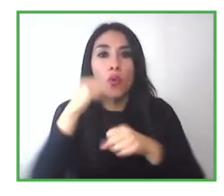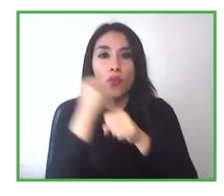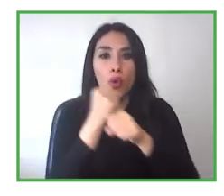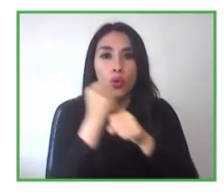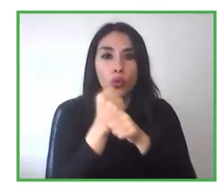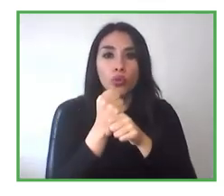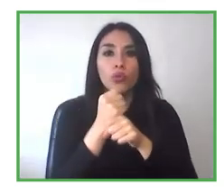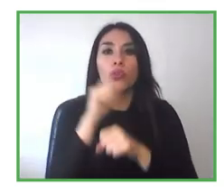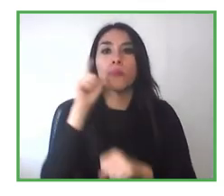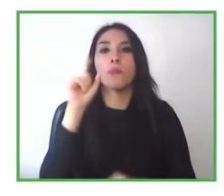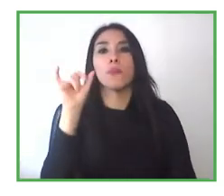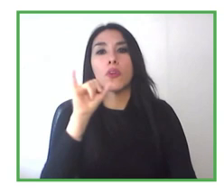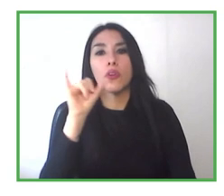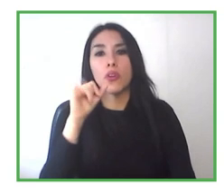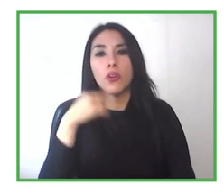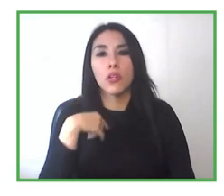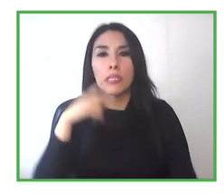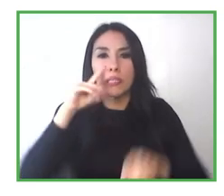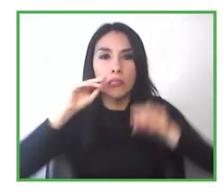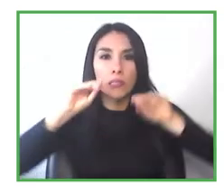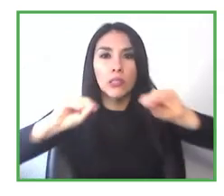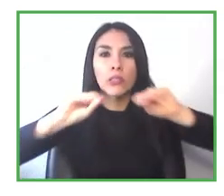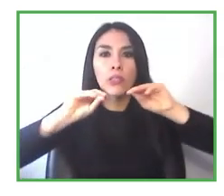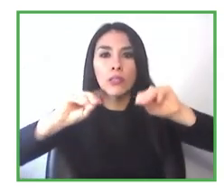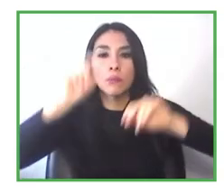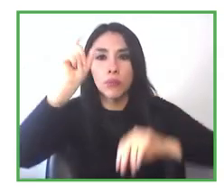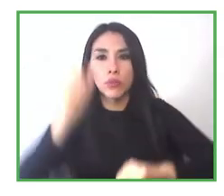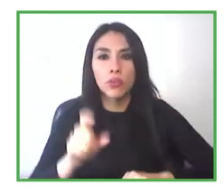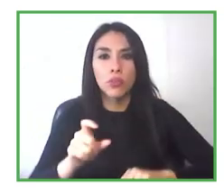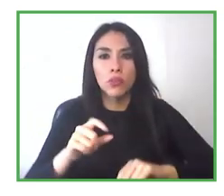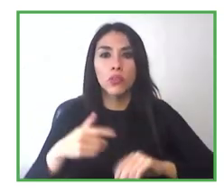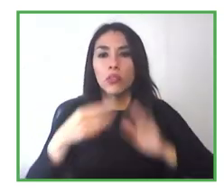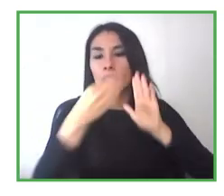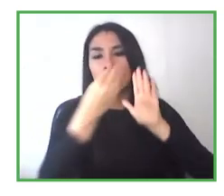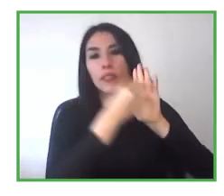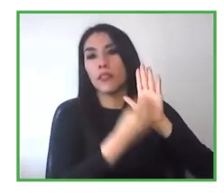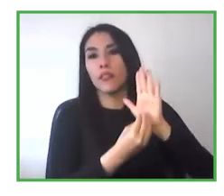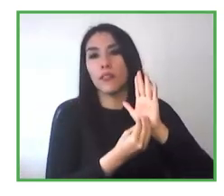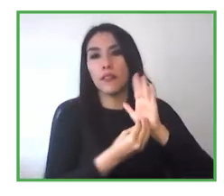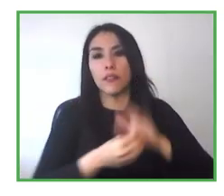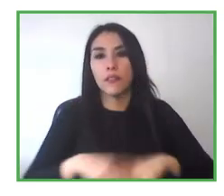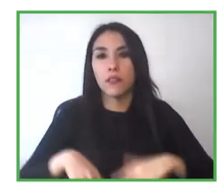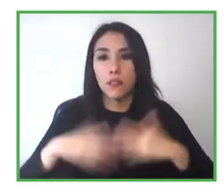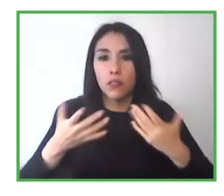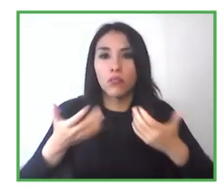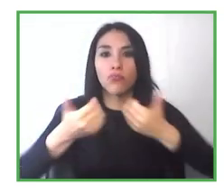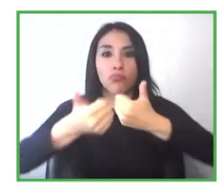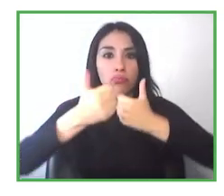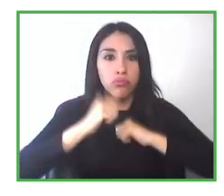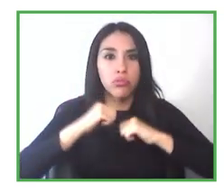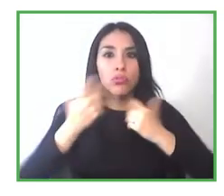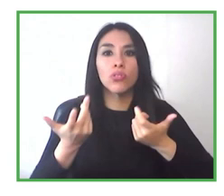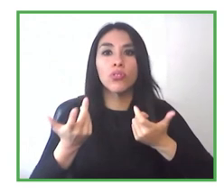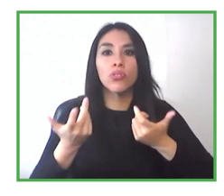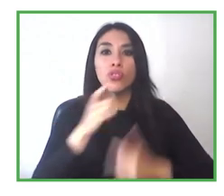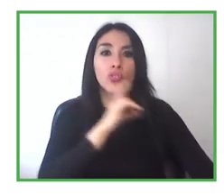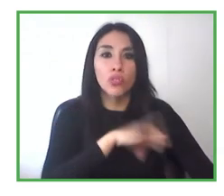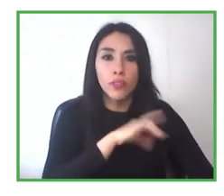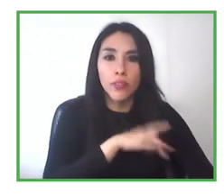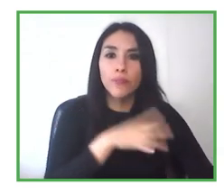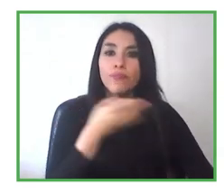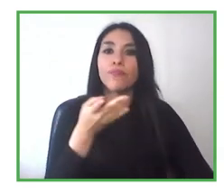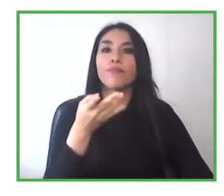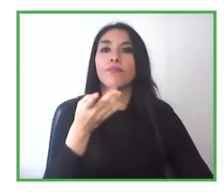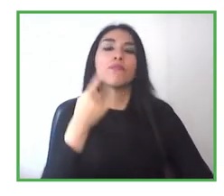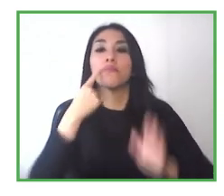But we train what is truly required. mean, these are one of the main challenges that at least in Chile we have to